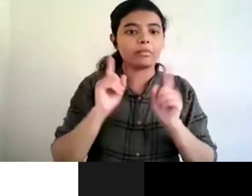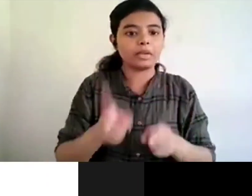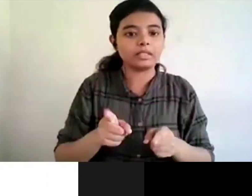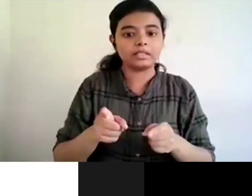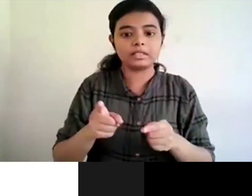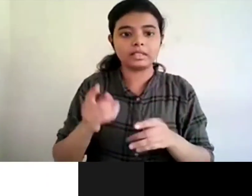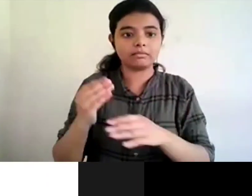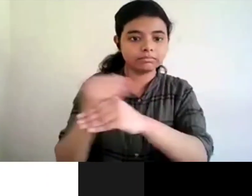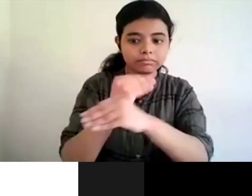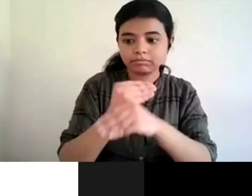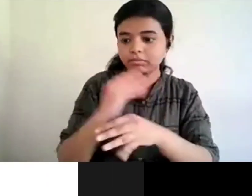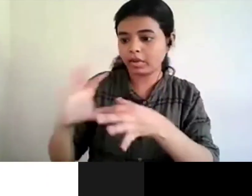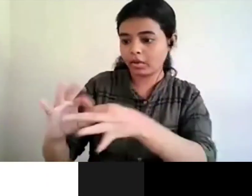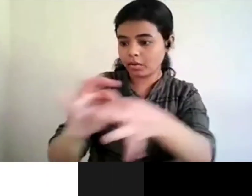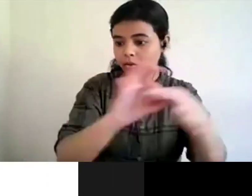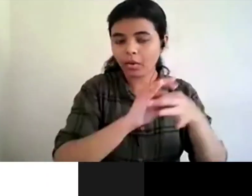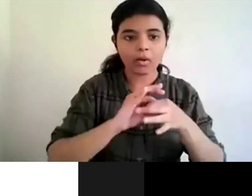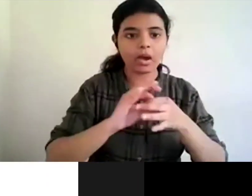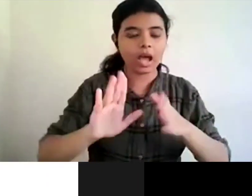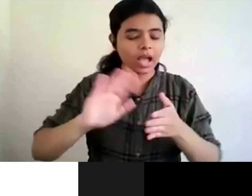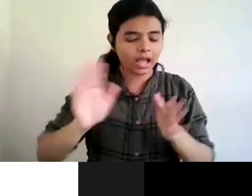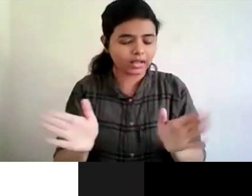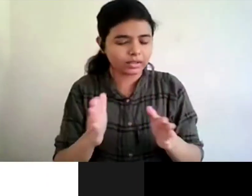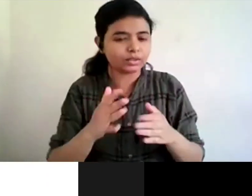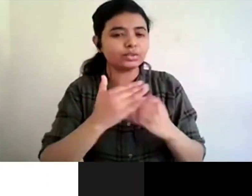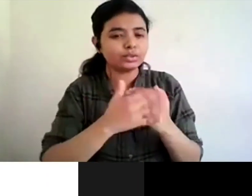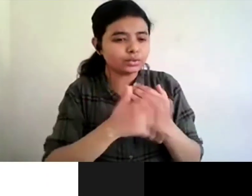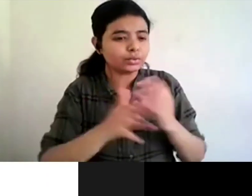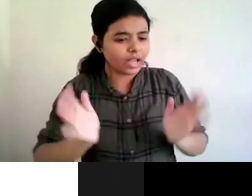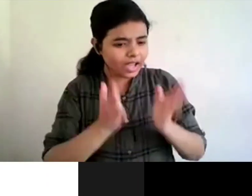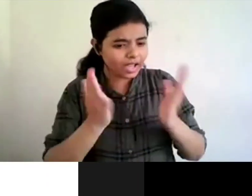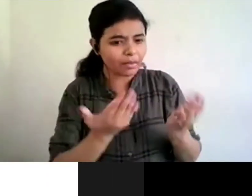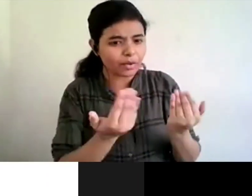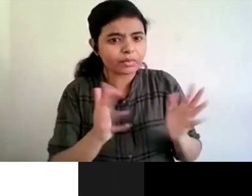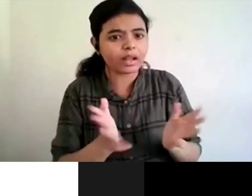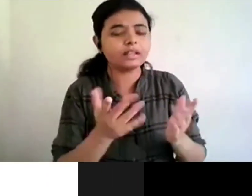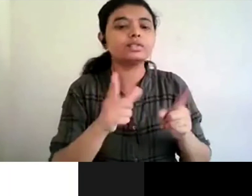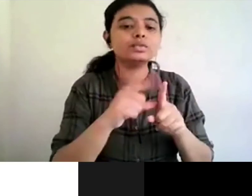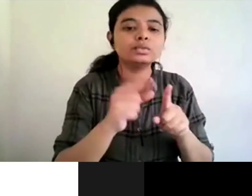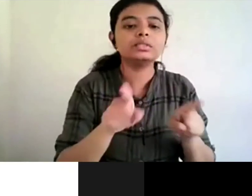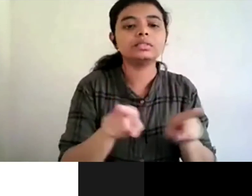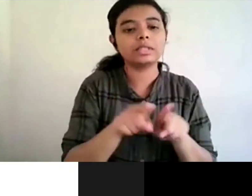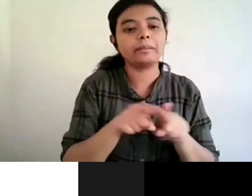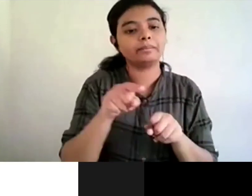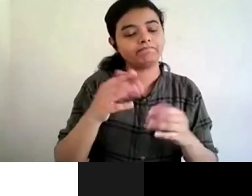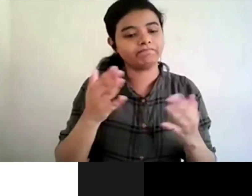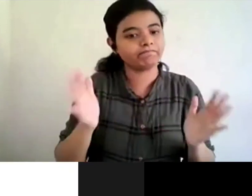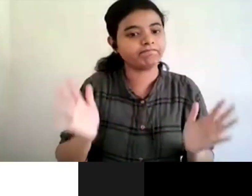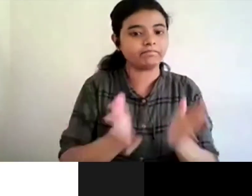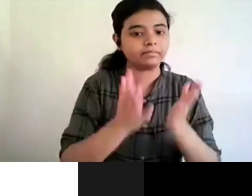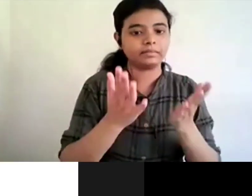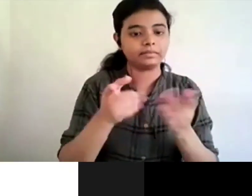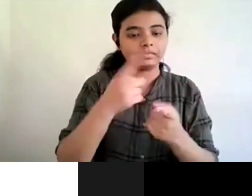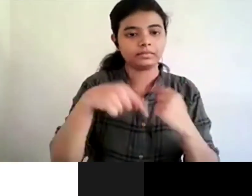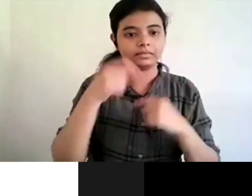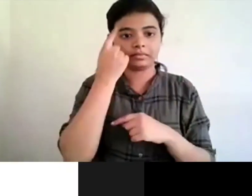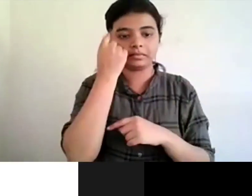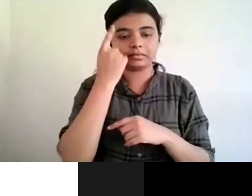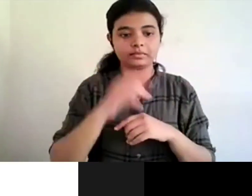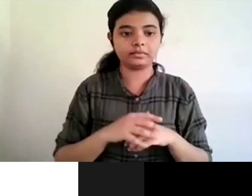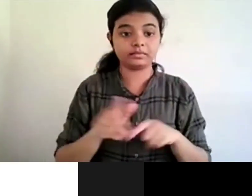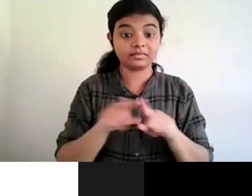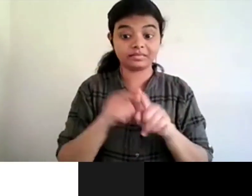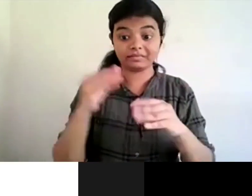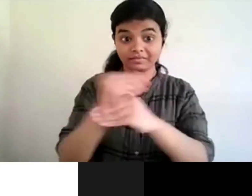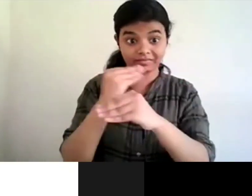-peer support they need hand holding they need encouragement to take this thing forward and so this peer